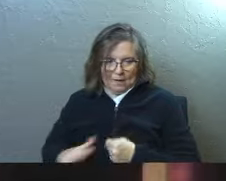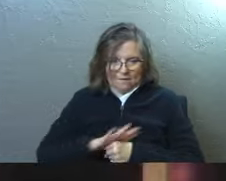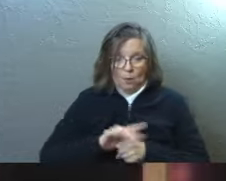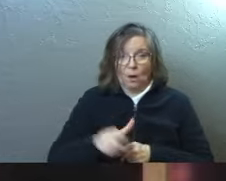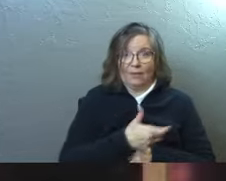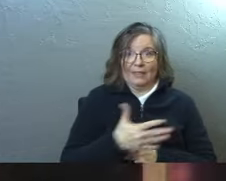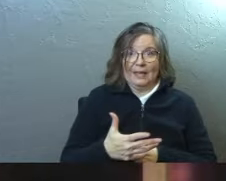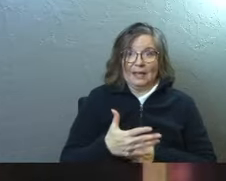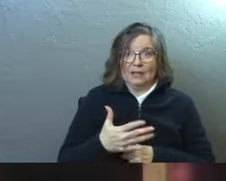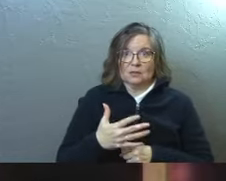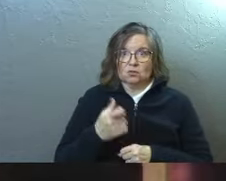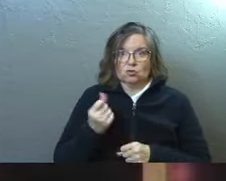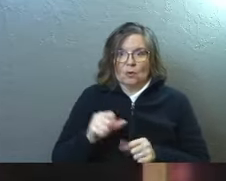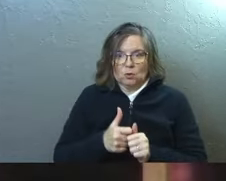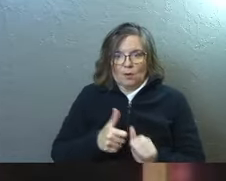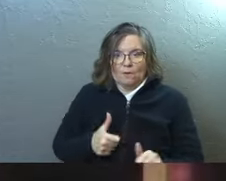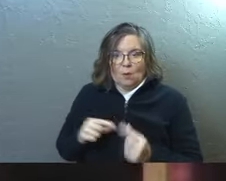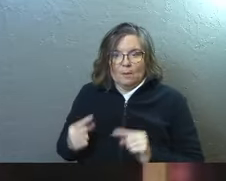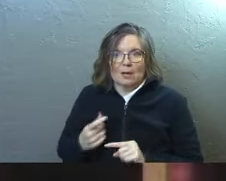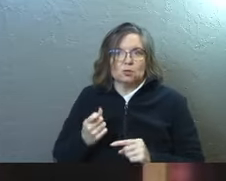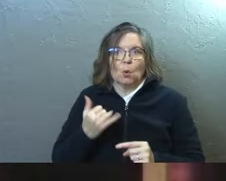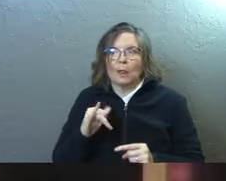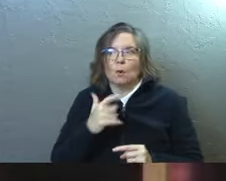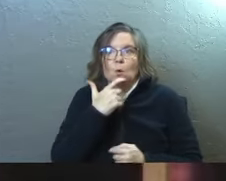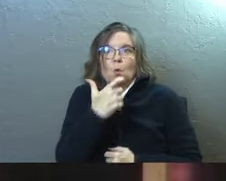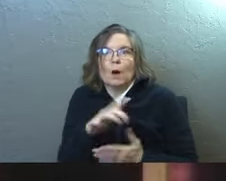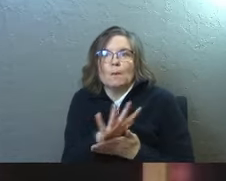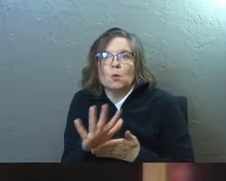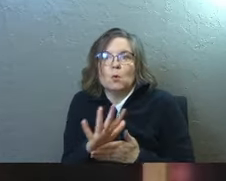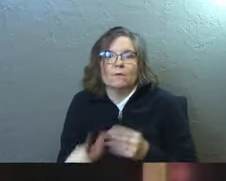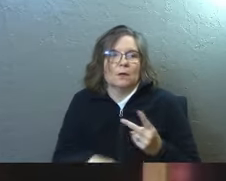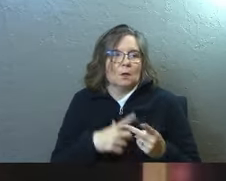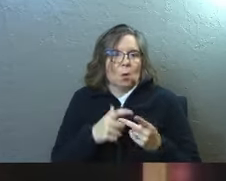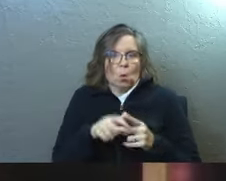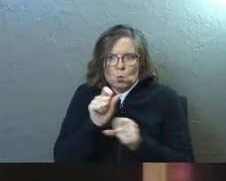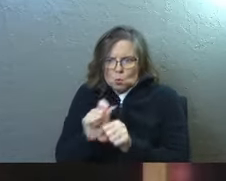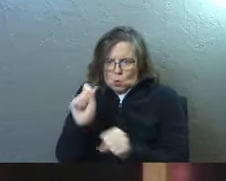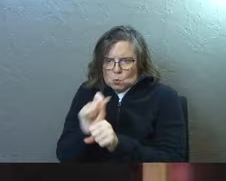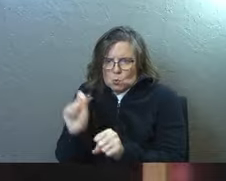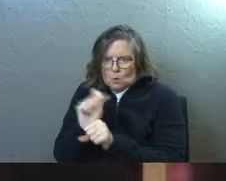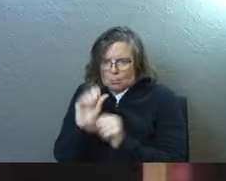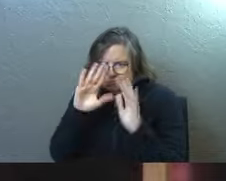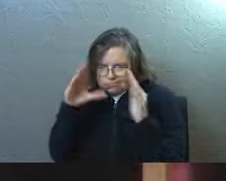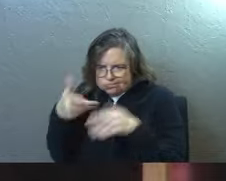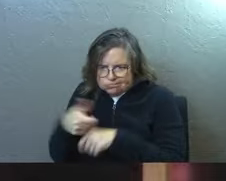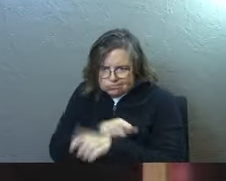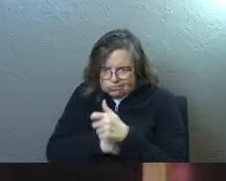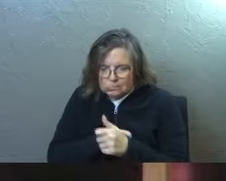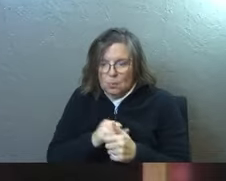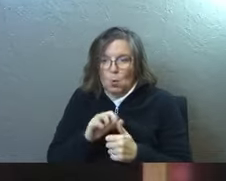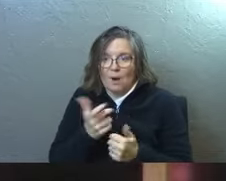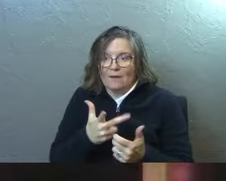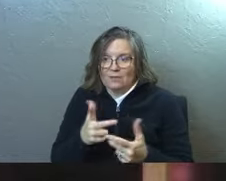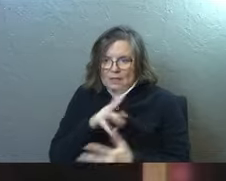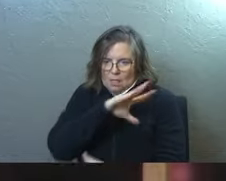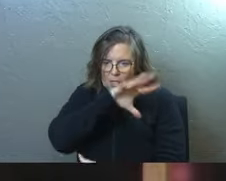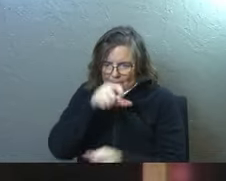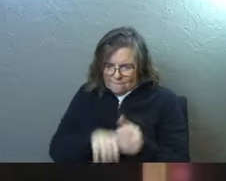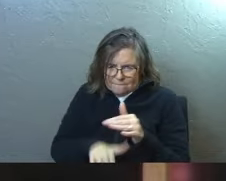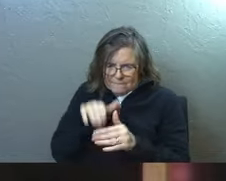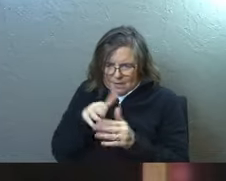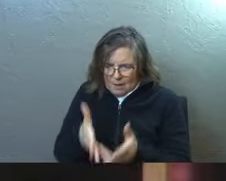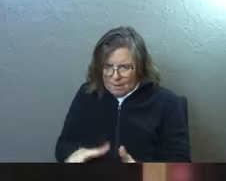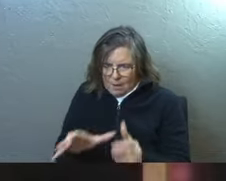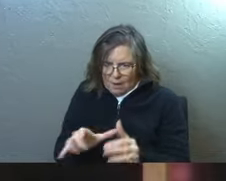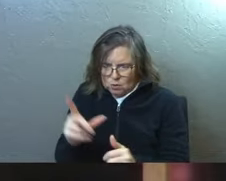And so we'll do entertainment or we'll pour ourselves into our work. We'll shove everything we can into that bucket of emotions